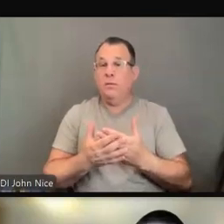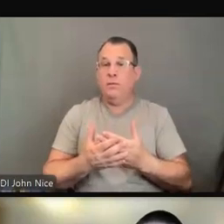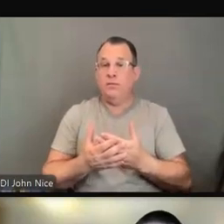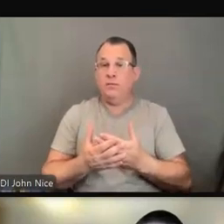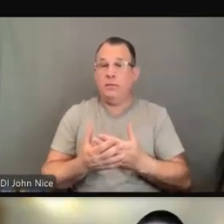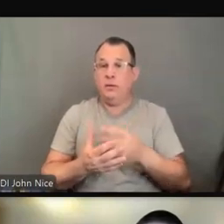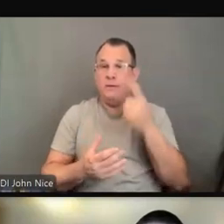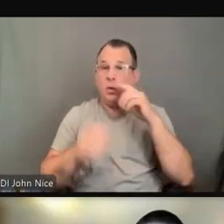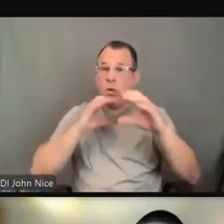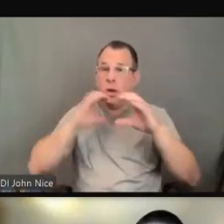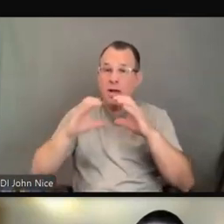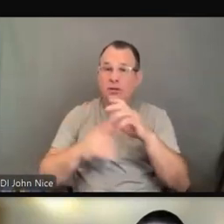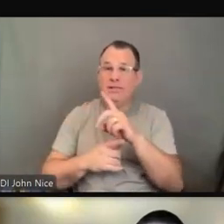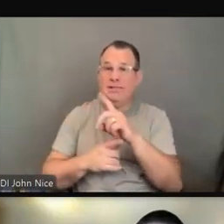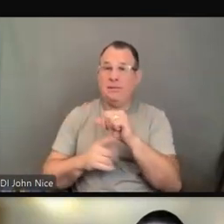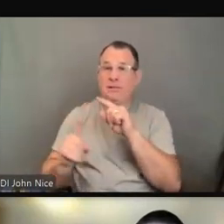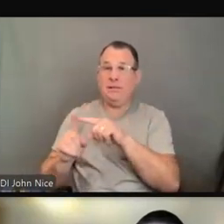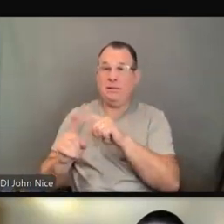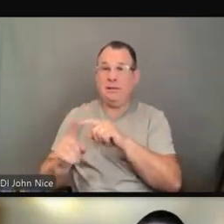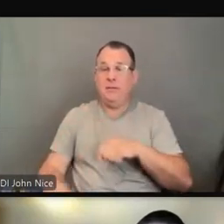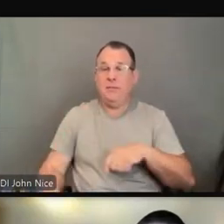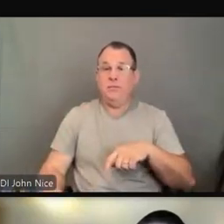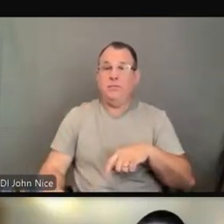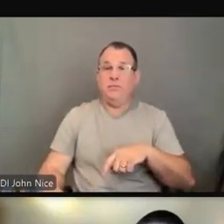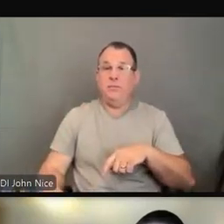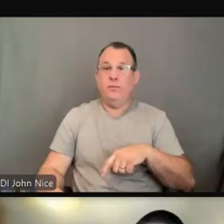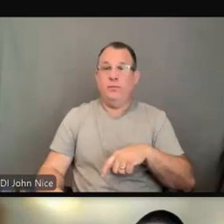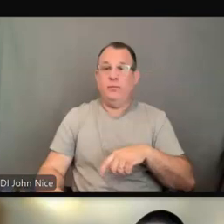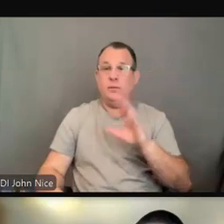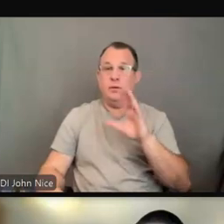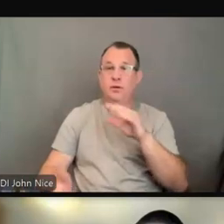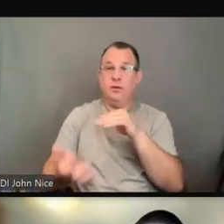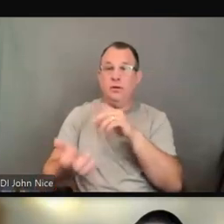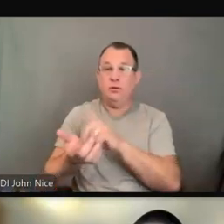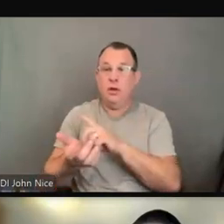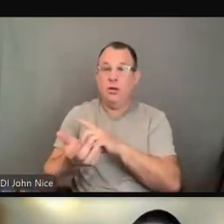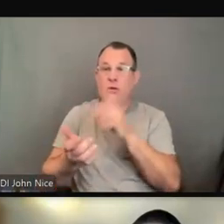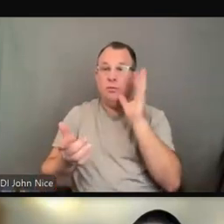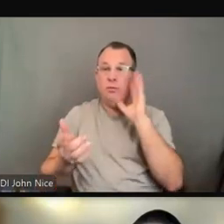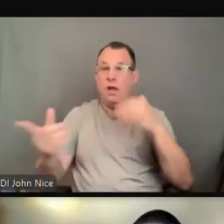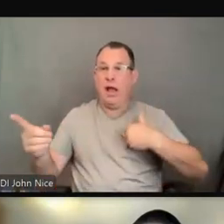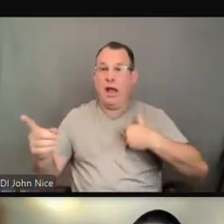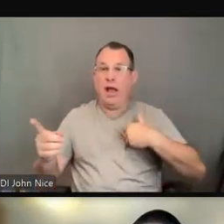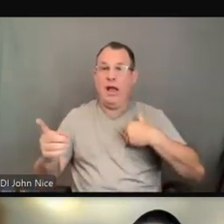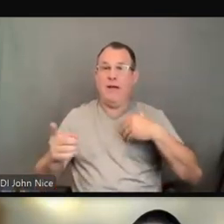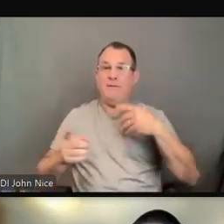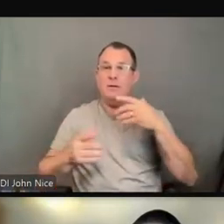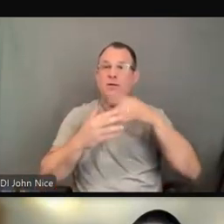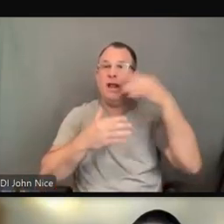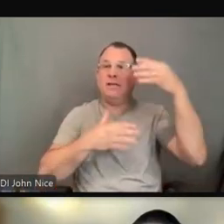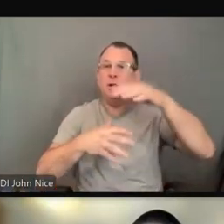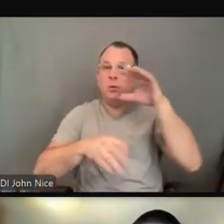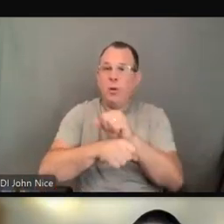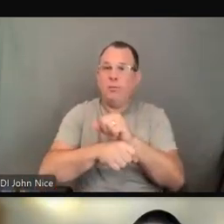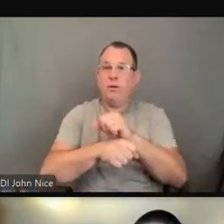because frequently there will be an appointment coming up, and you need to have something in place so